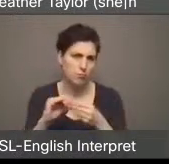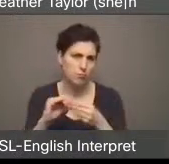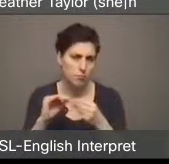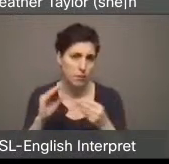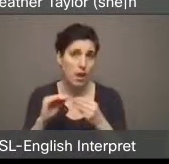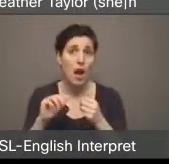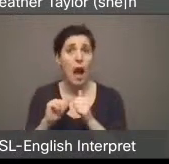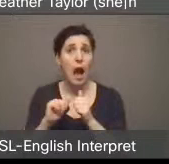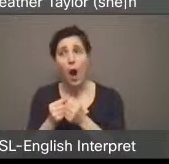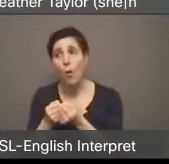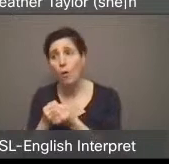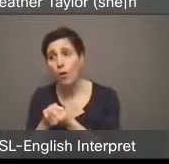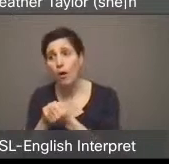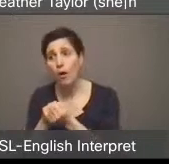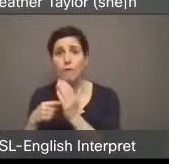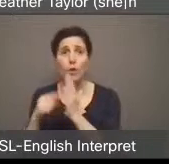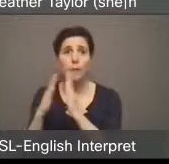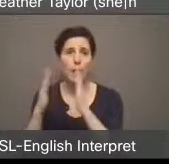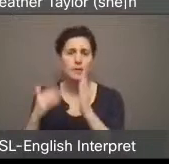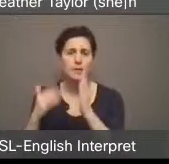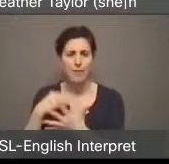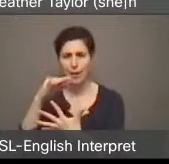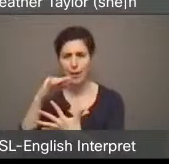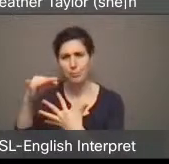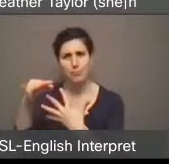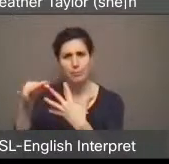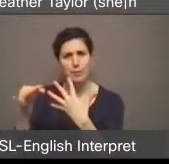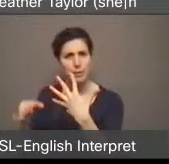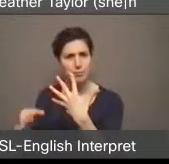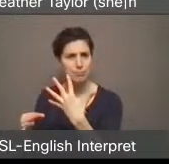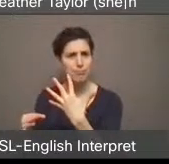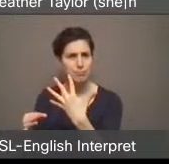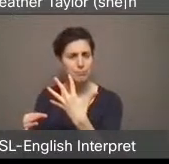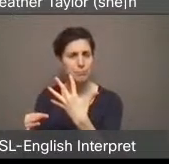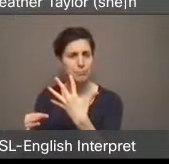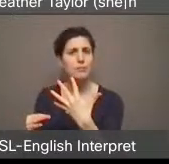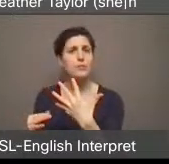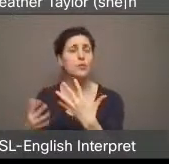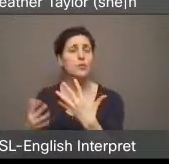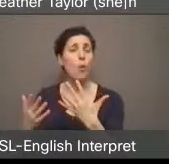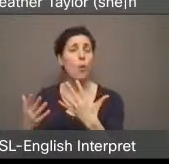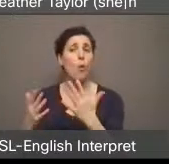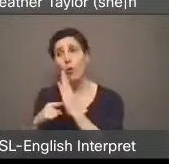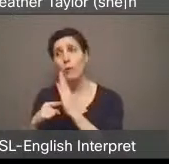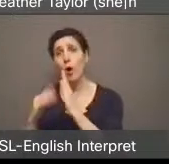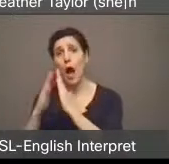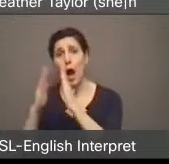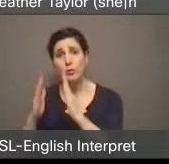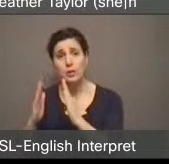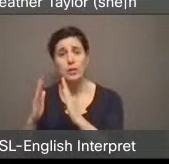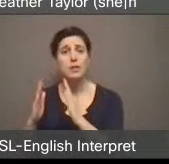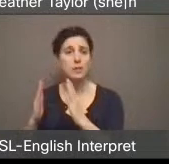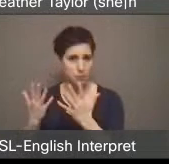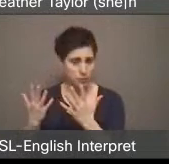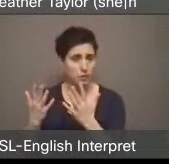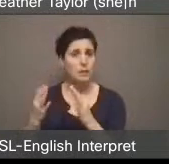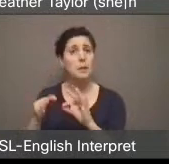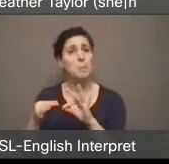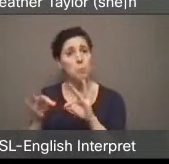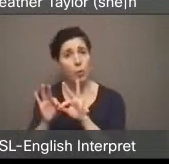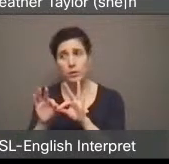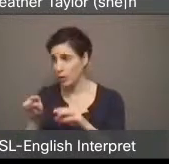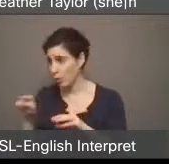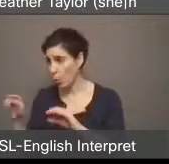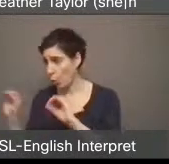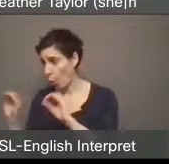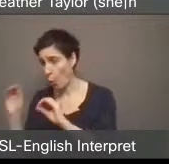implement affordable housing based on varying levels of need. So affordable housing to me needs to include people who currently don't have any